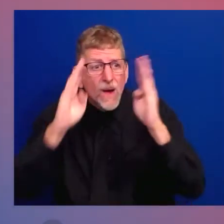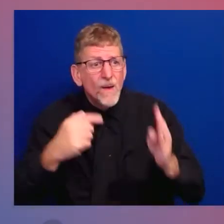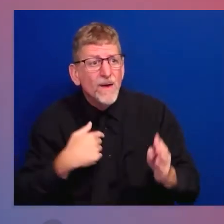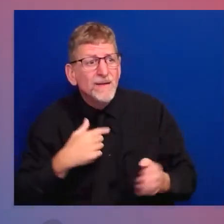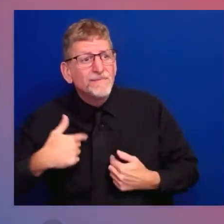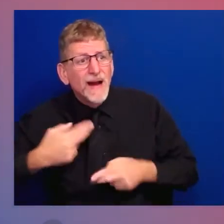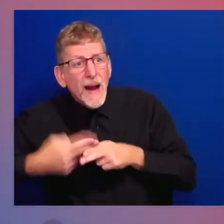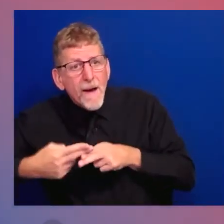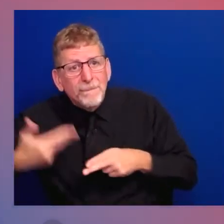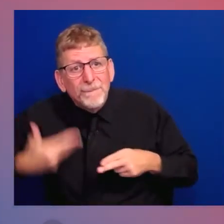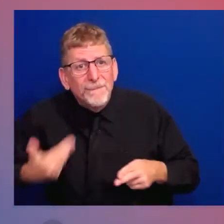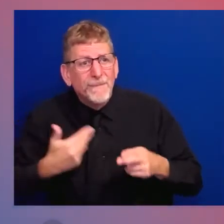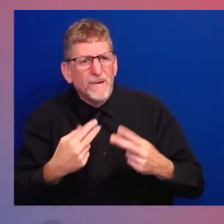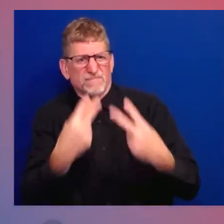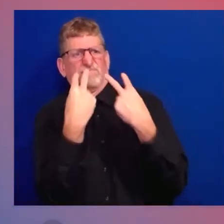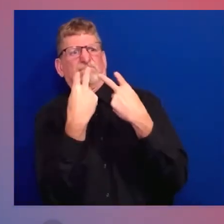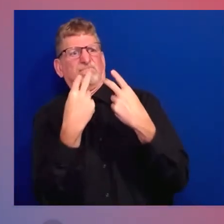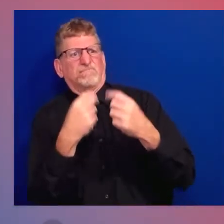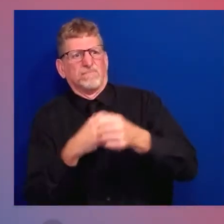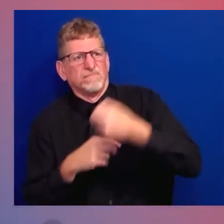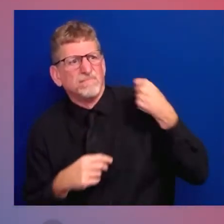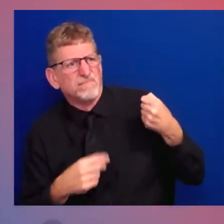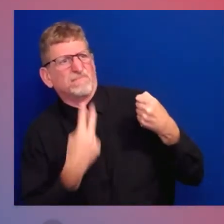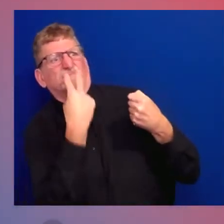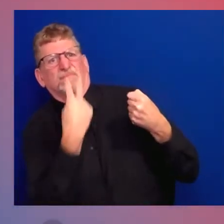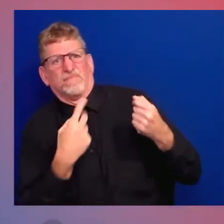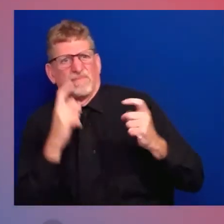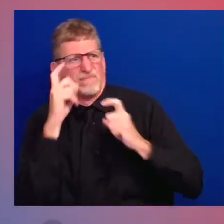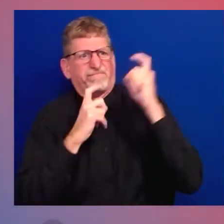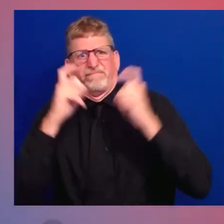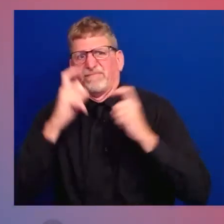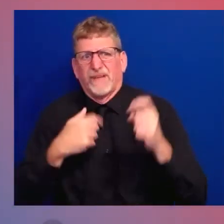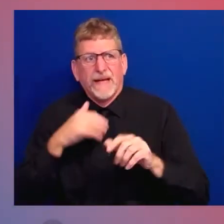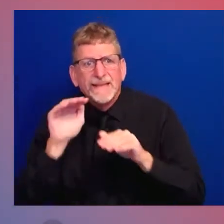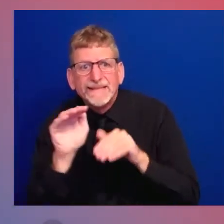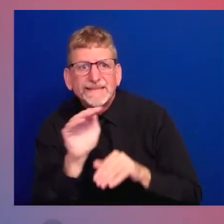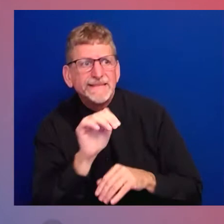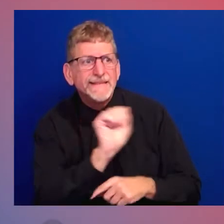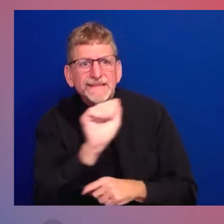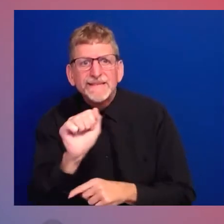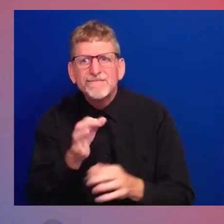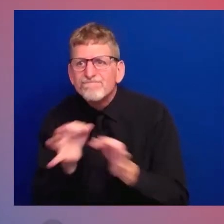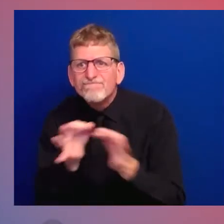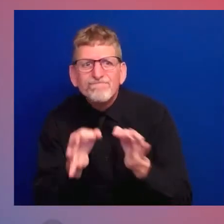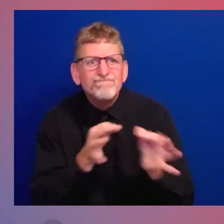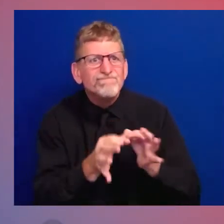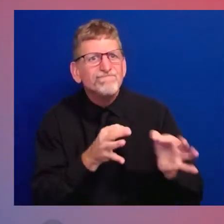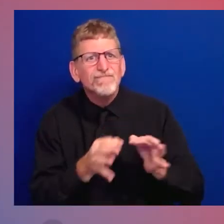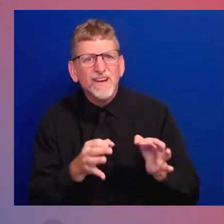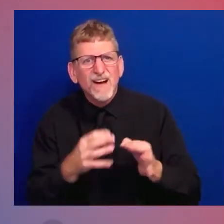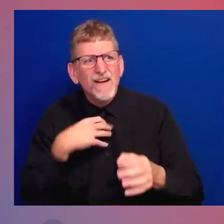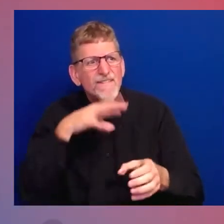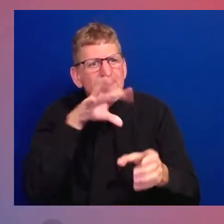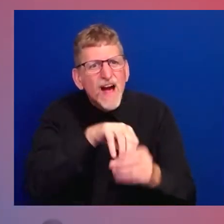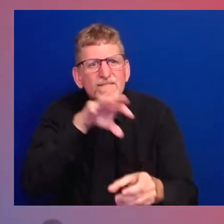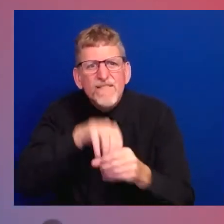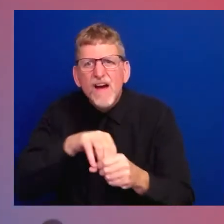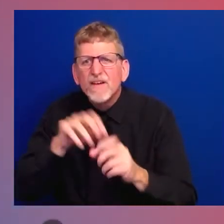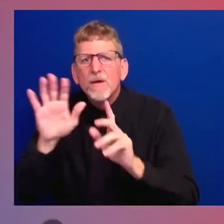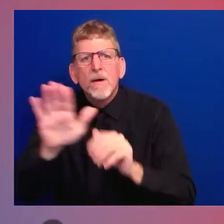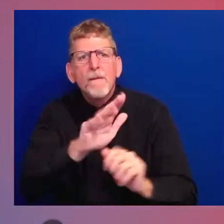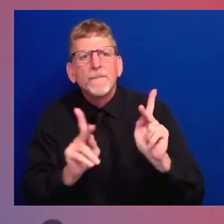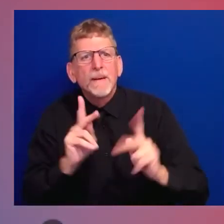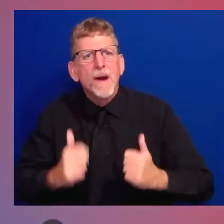council do? Well, you affect people's lives as much as anybody else. And people go, county council. Anyway,